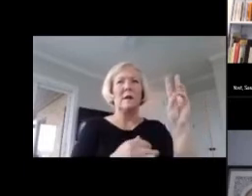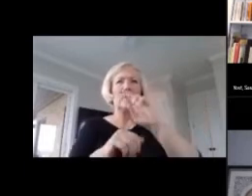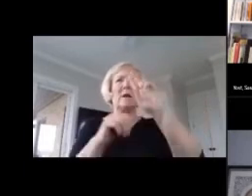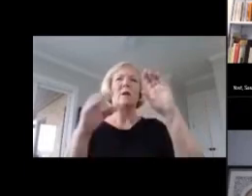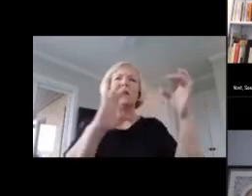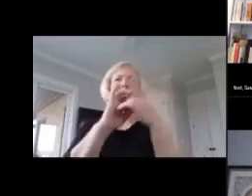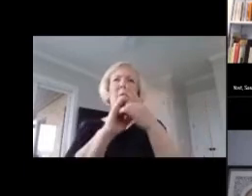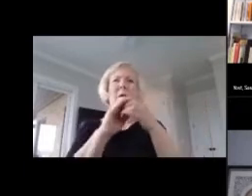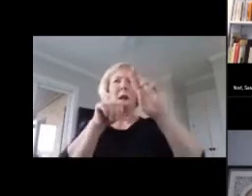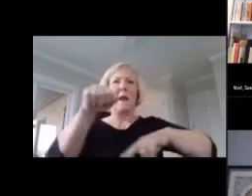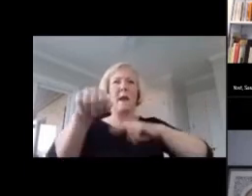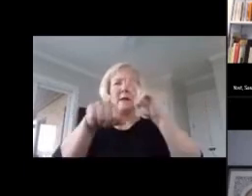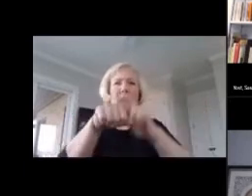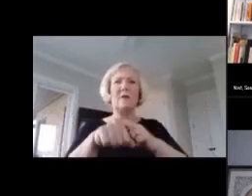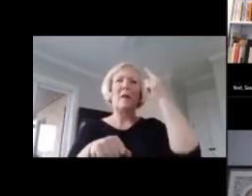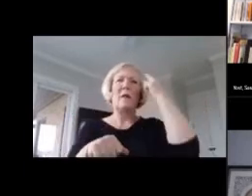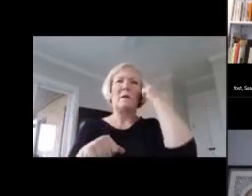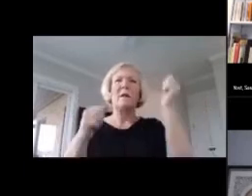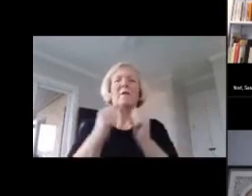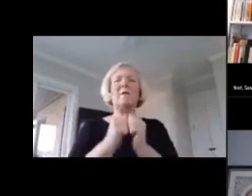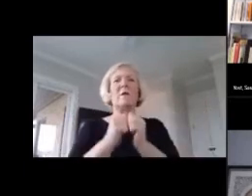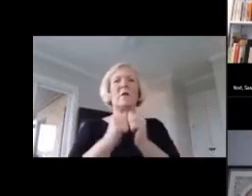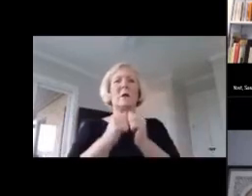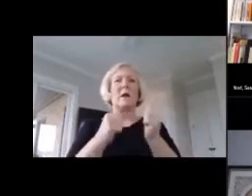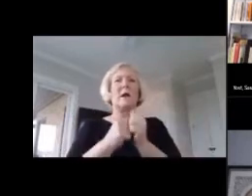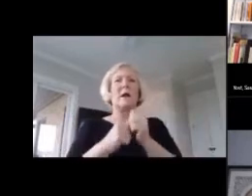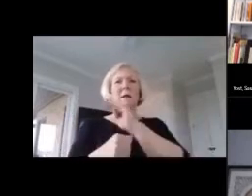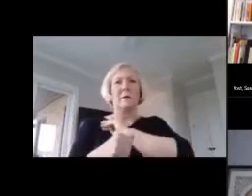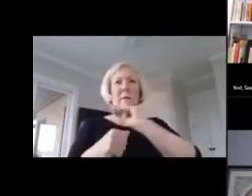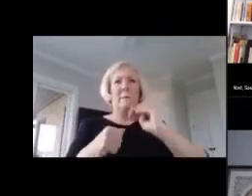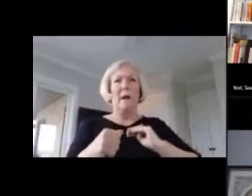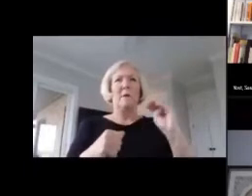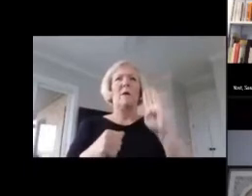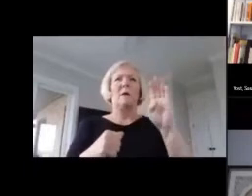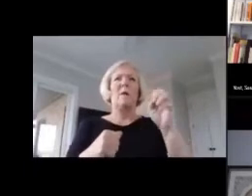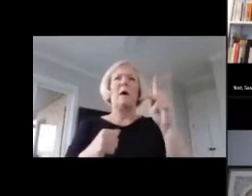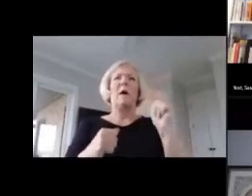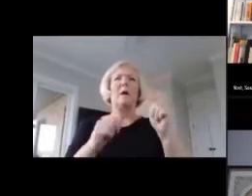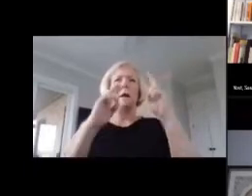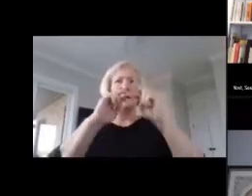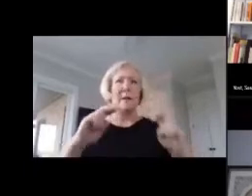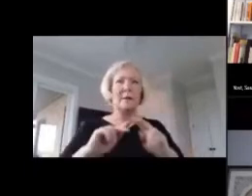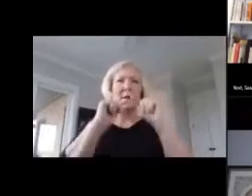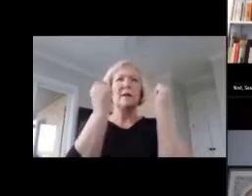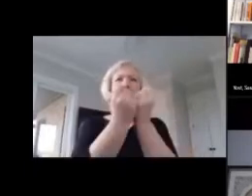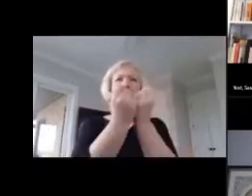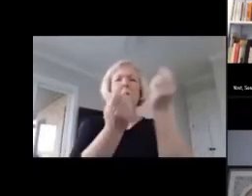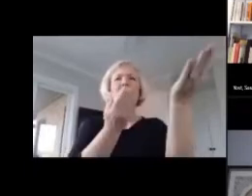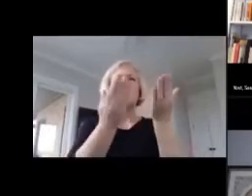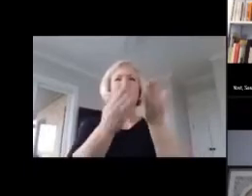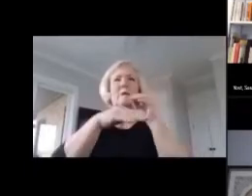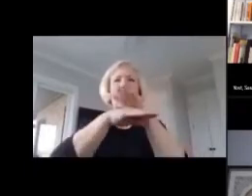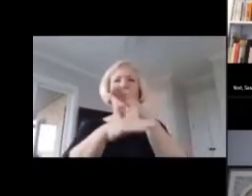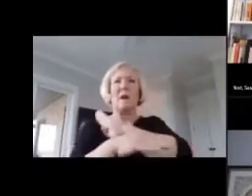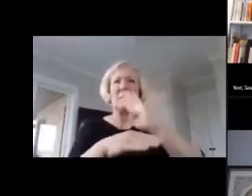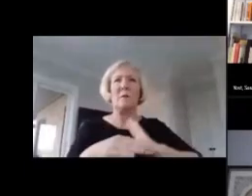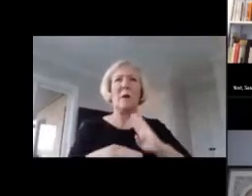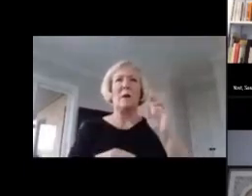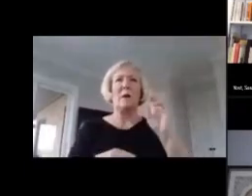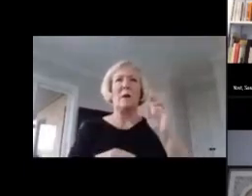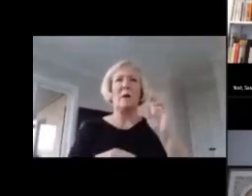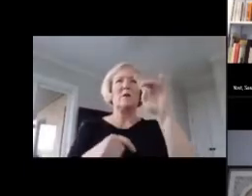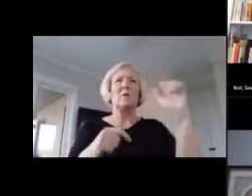for Thinking Mathematics 6-8. As a member of the PARCC assessment team, serves on the Advisory Board of Digital Promise,